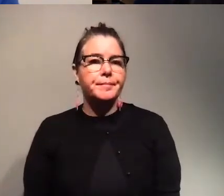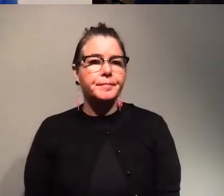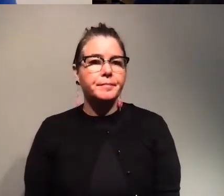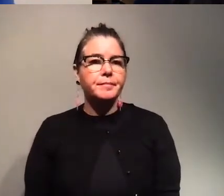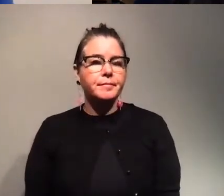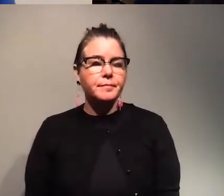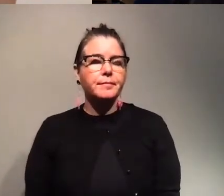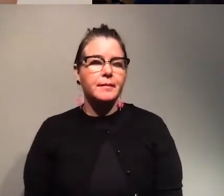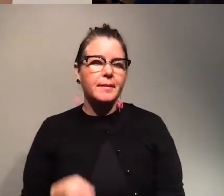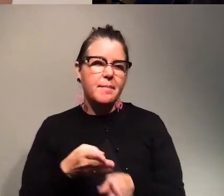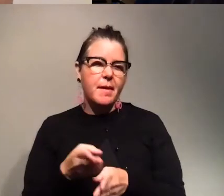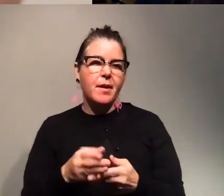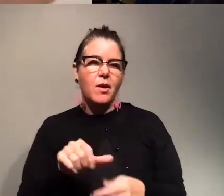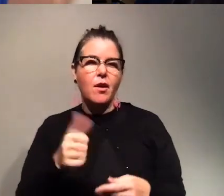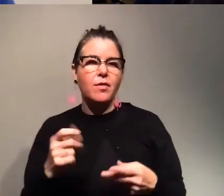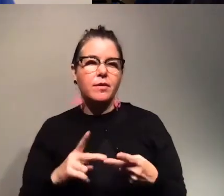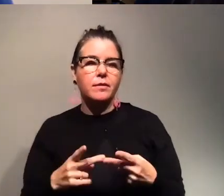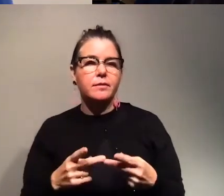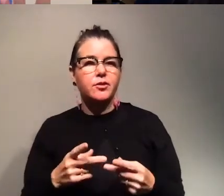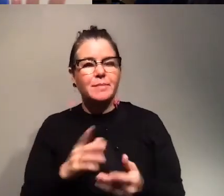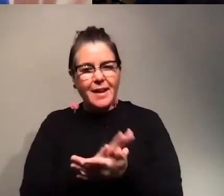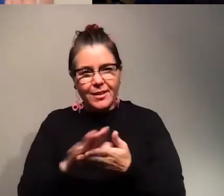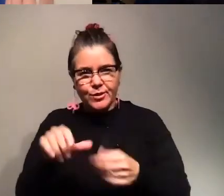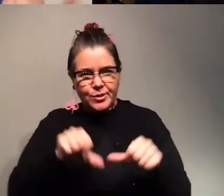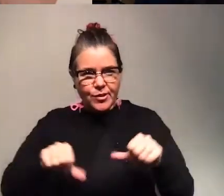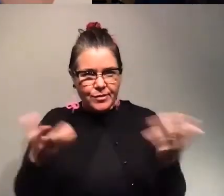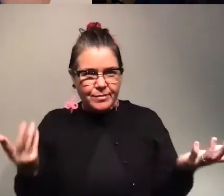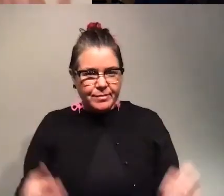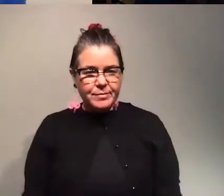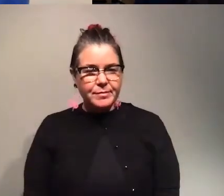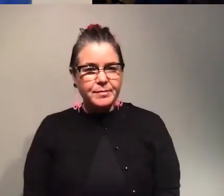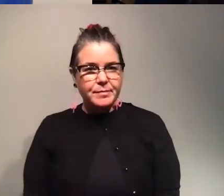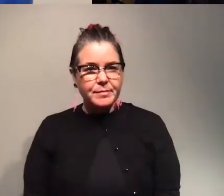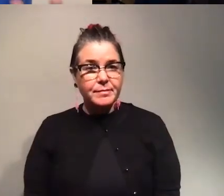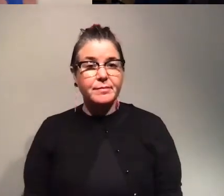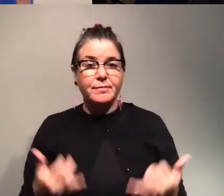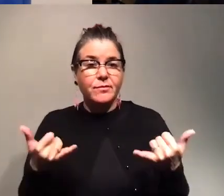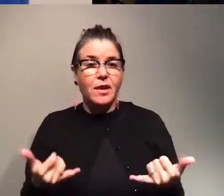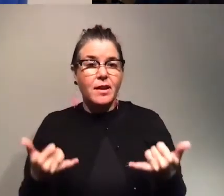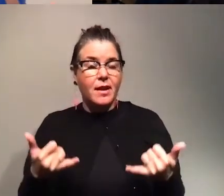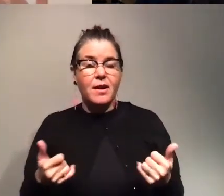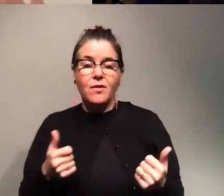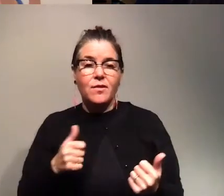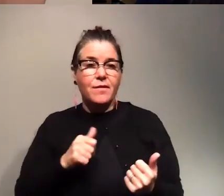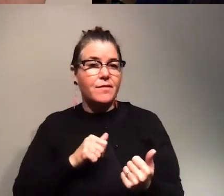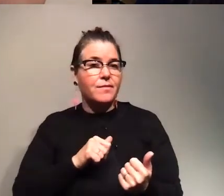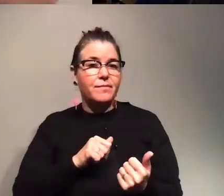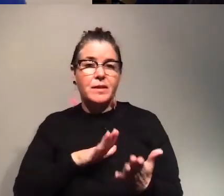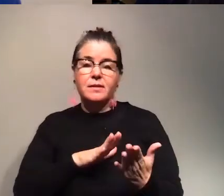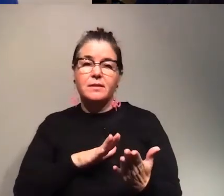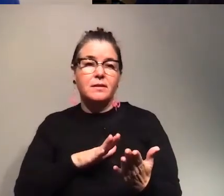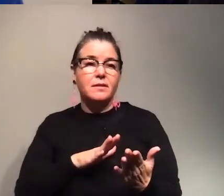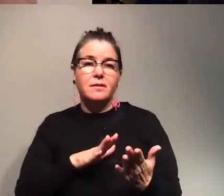main thing um the other is just be kind to each other i mean right now we are facing uh